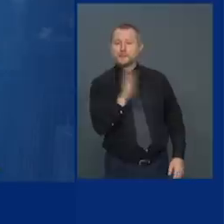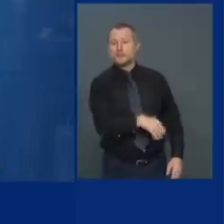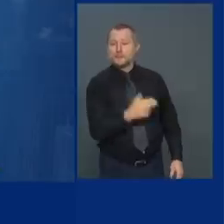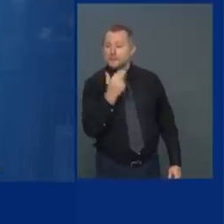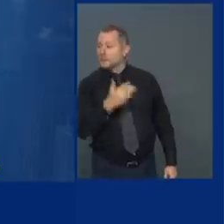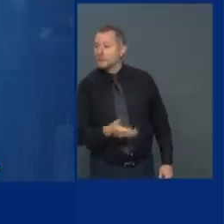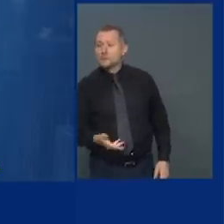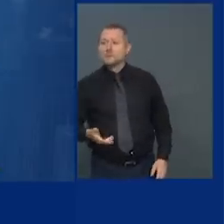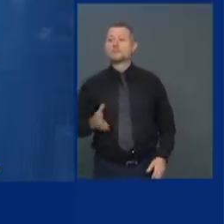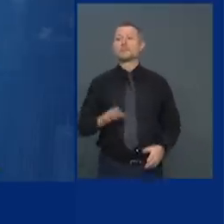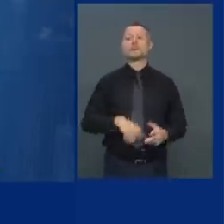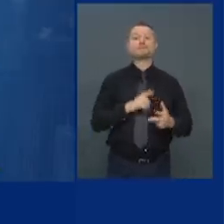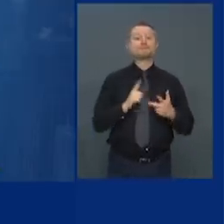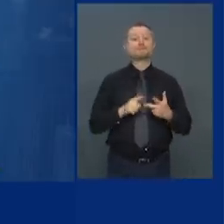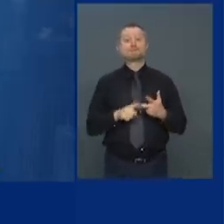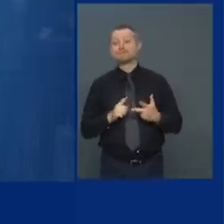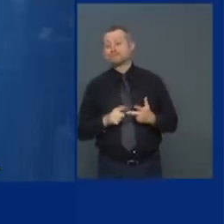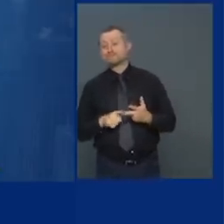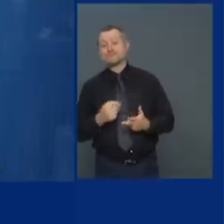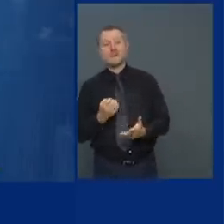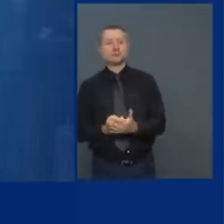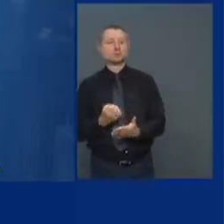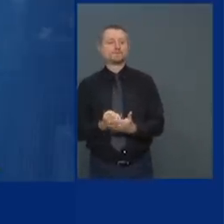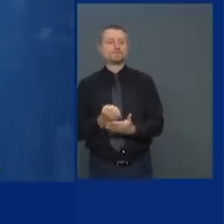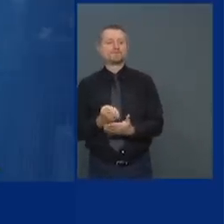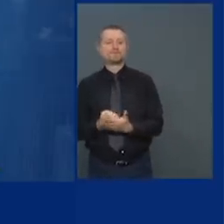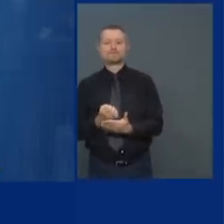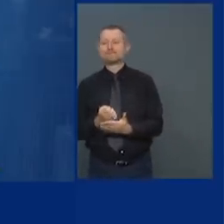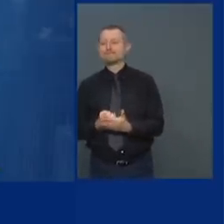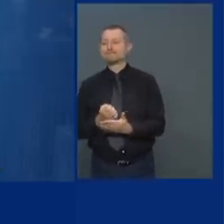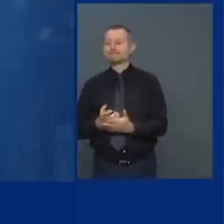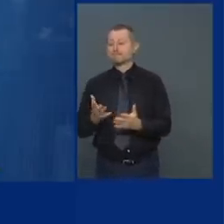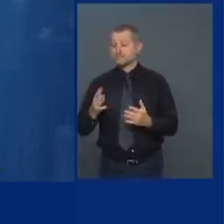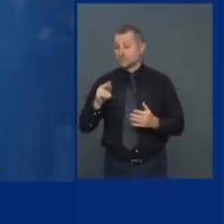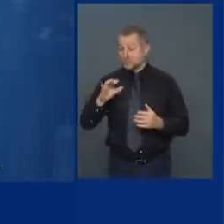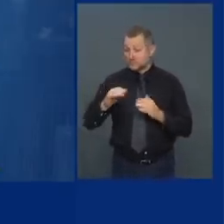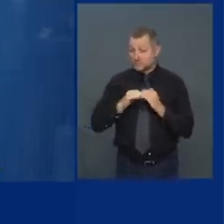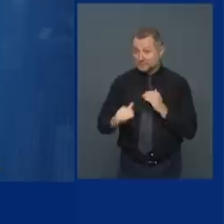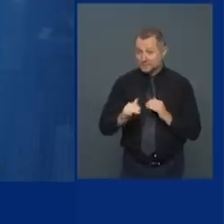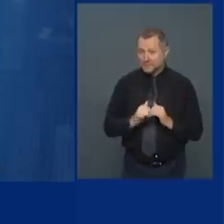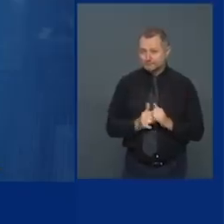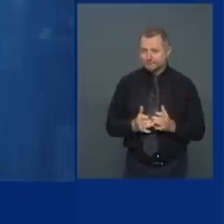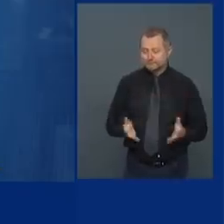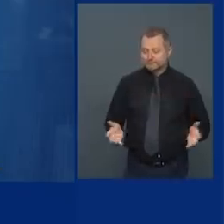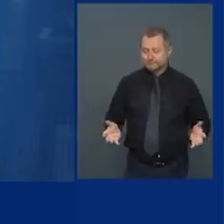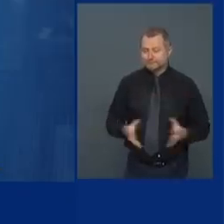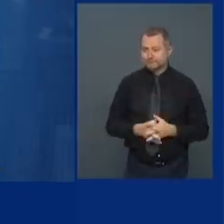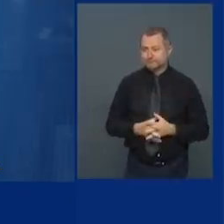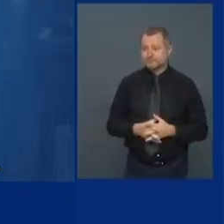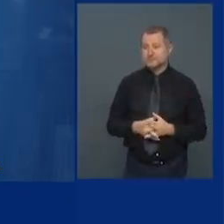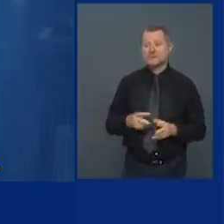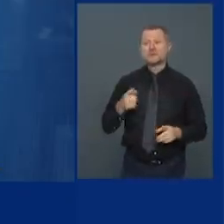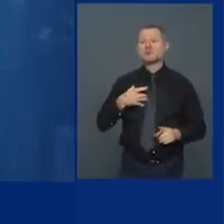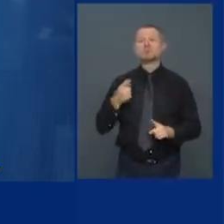in terms of stabilizing New York and here's the economy in a nutshell we have tremendous losses